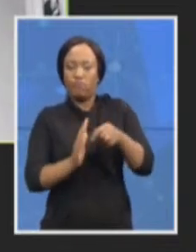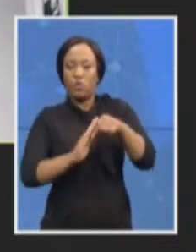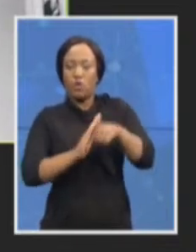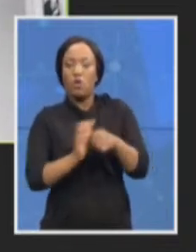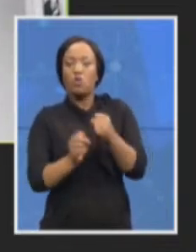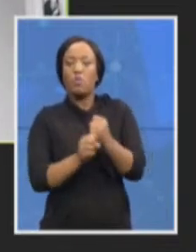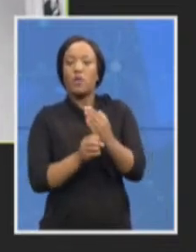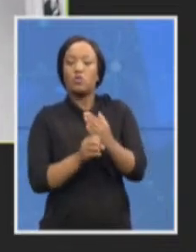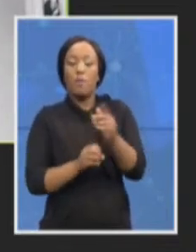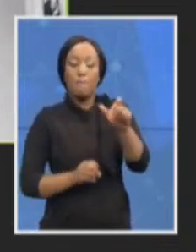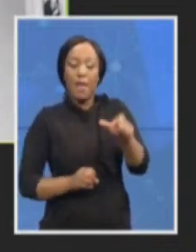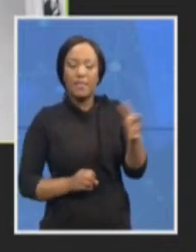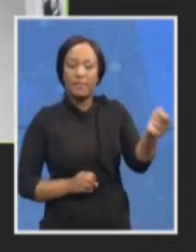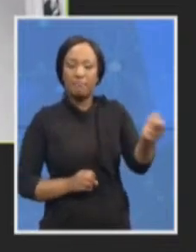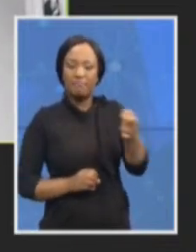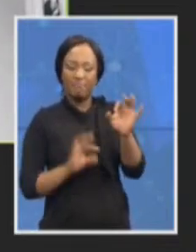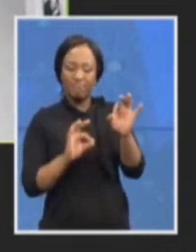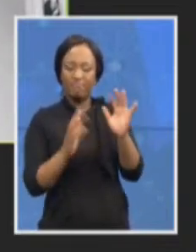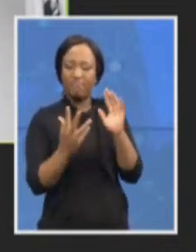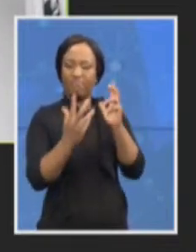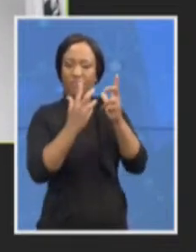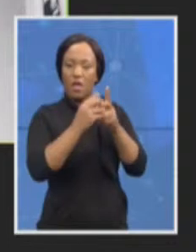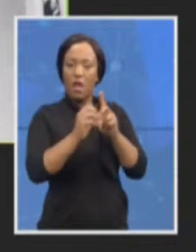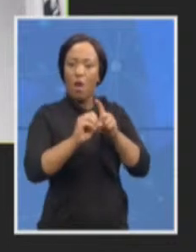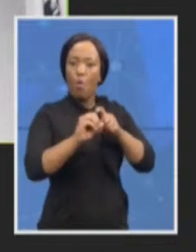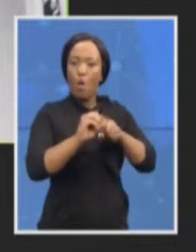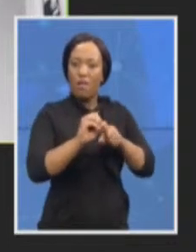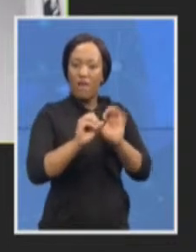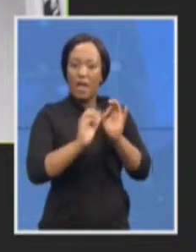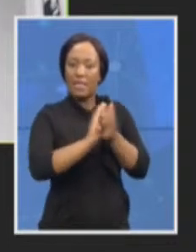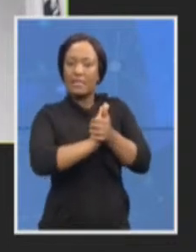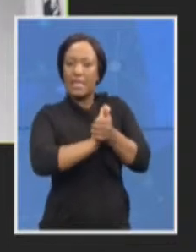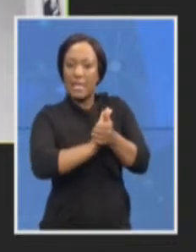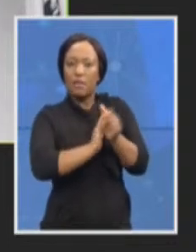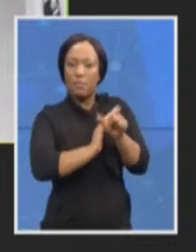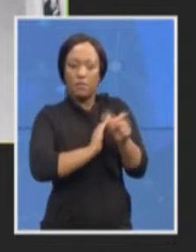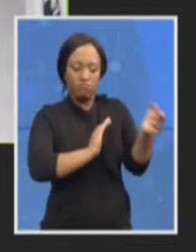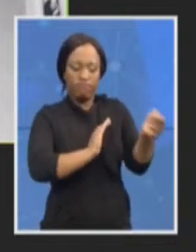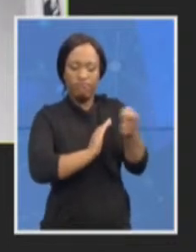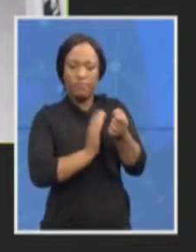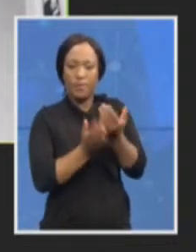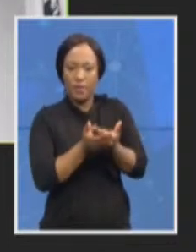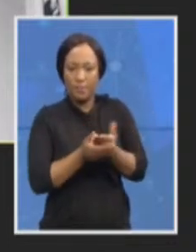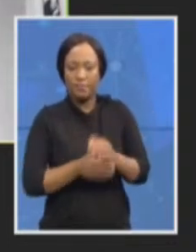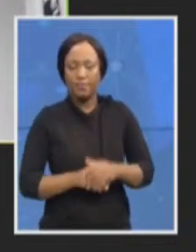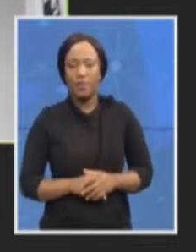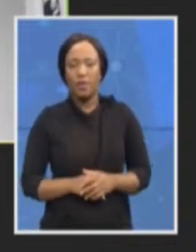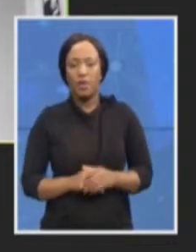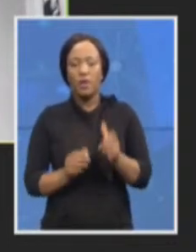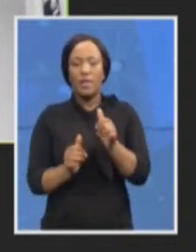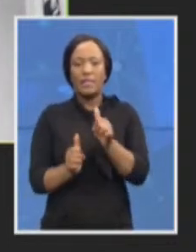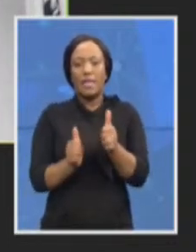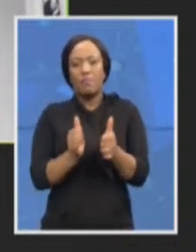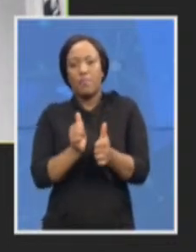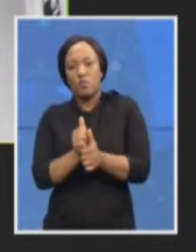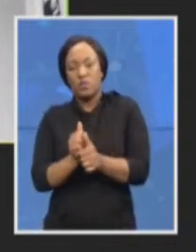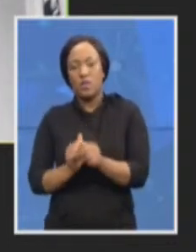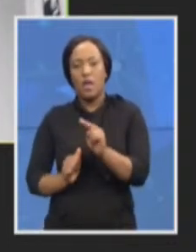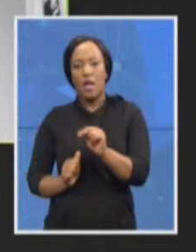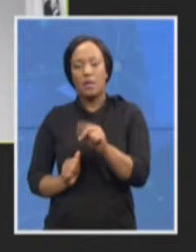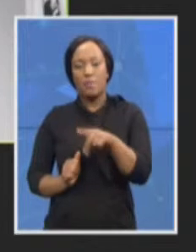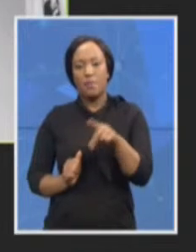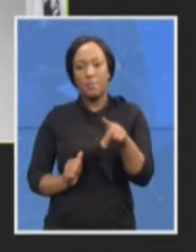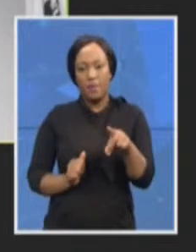skills who will deliver. Deputy NDPP Advocate Rabaji Rasataba will support Advocate Cronia in this